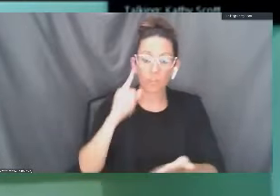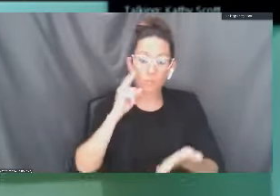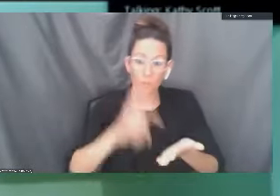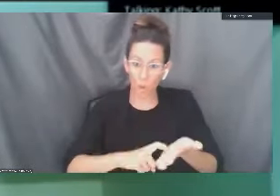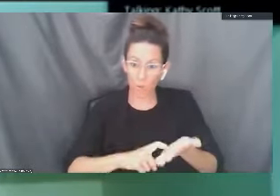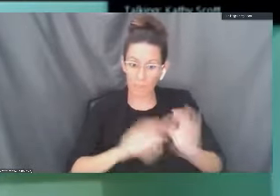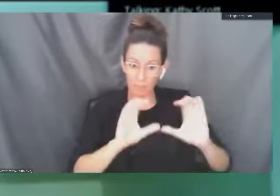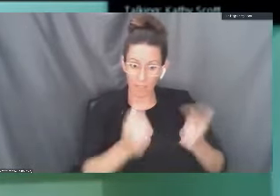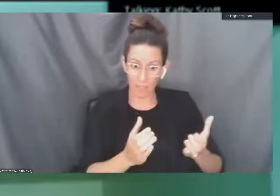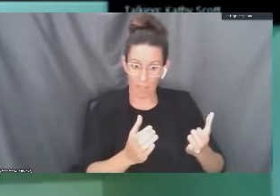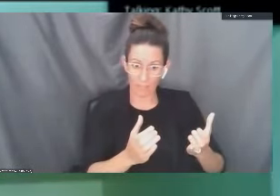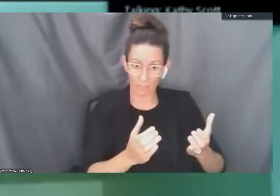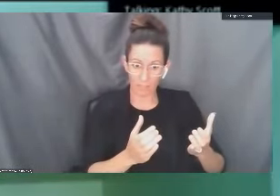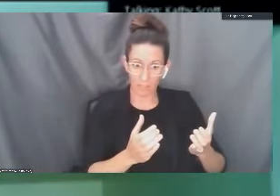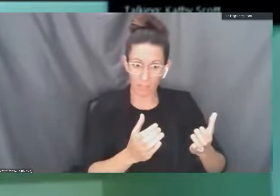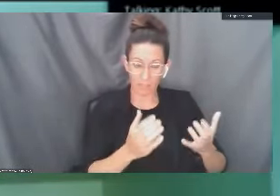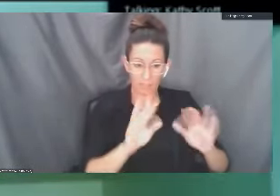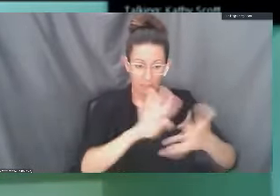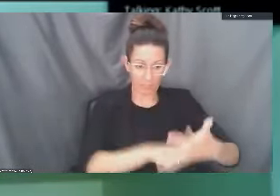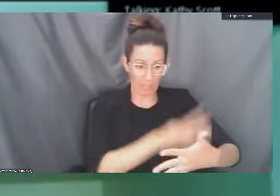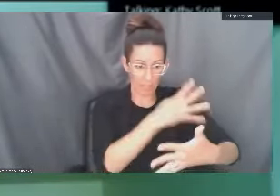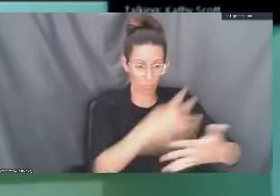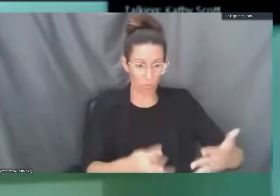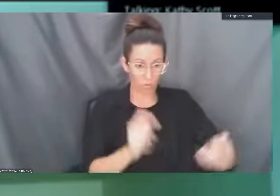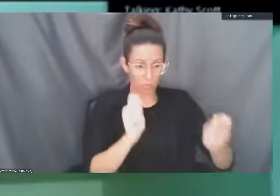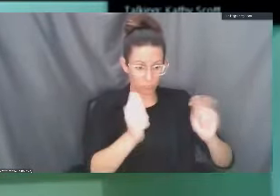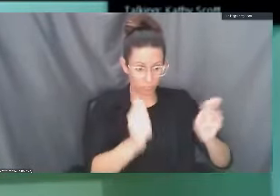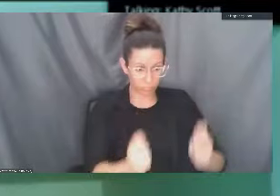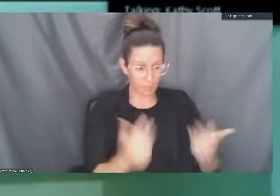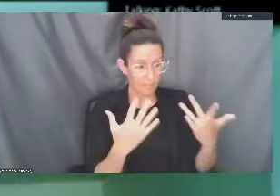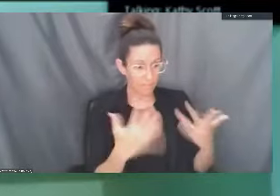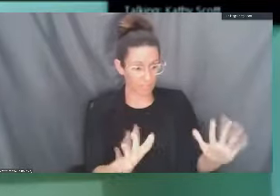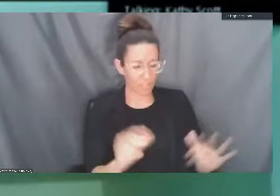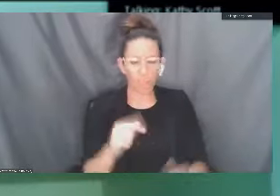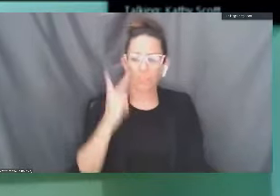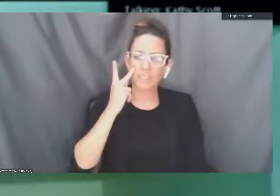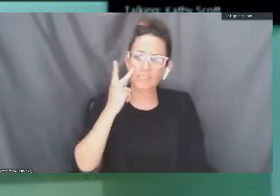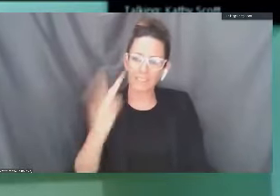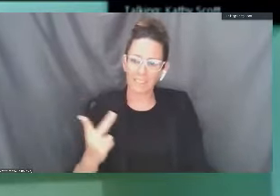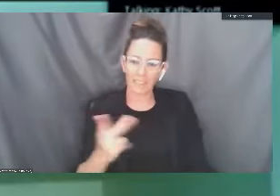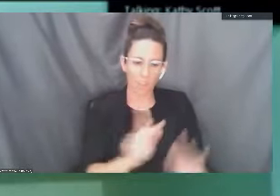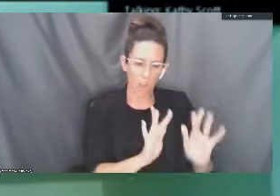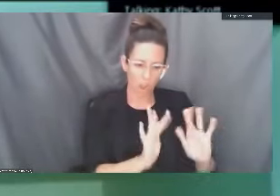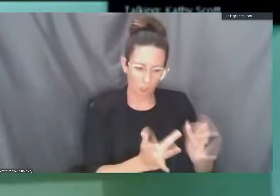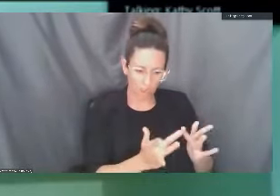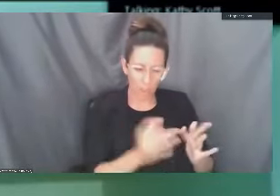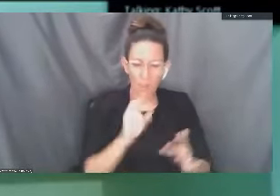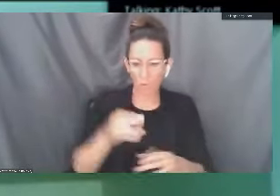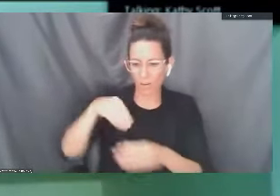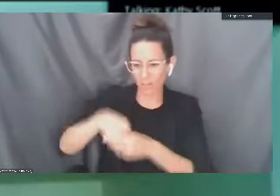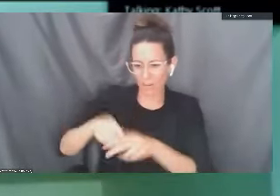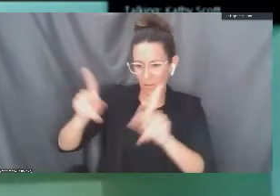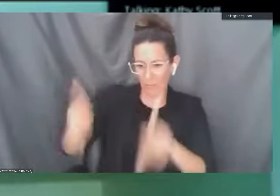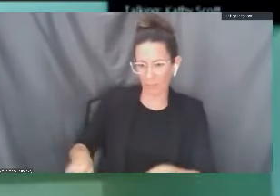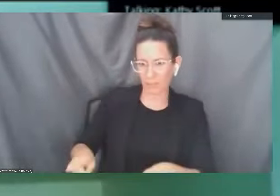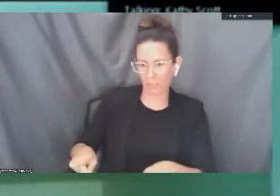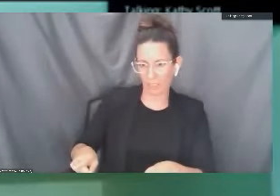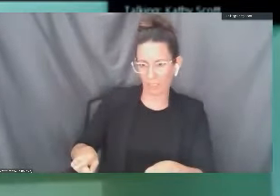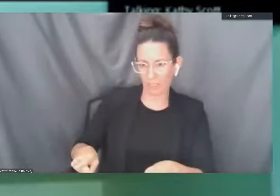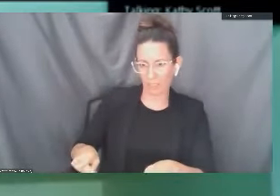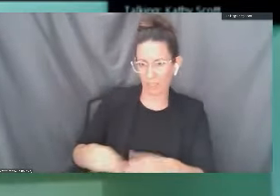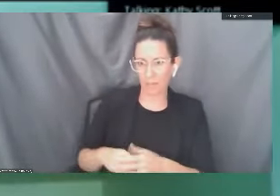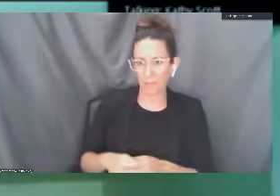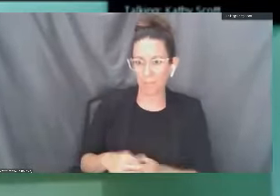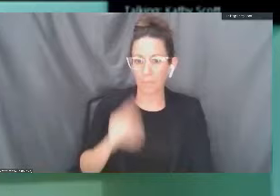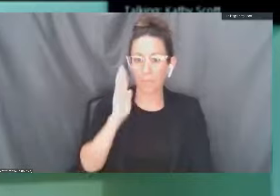after it's revised, what will be face-to-face and what will be online. In these types of classes, in these lab classes, they will